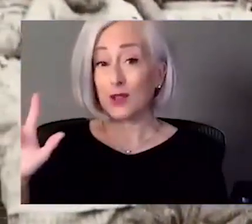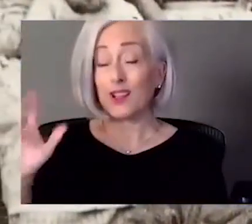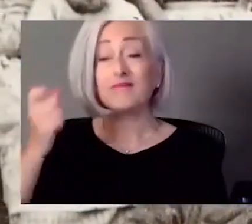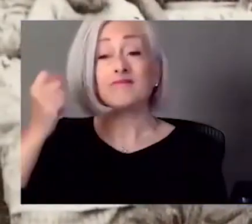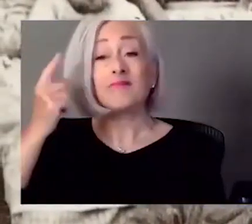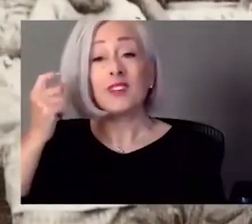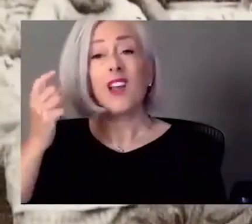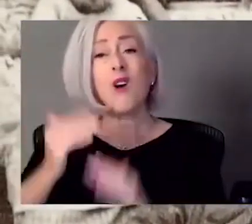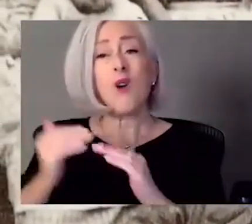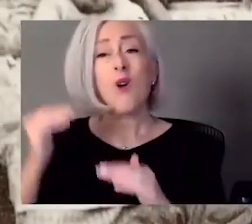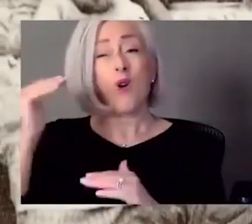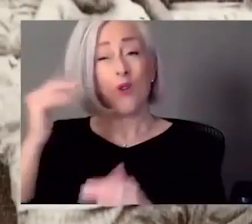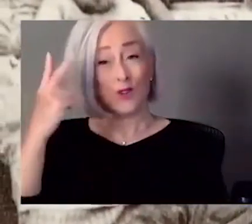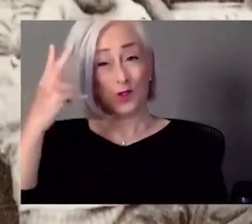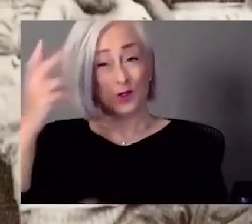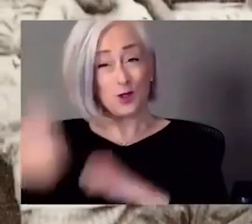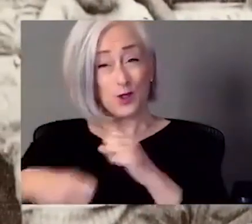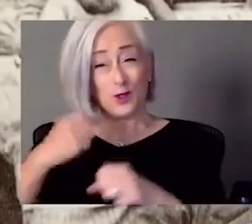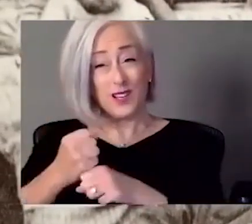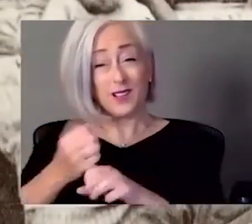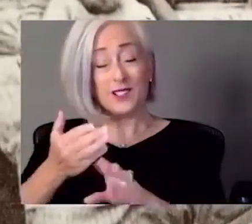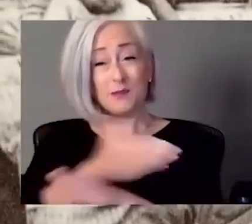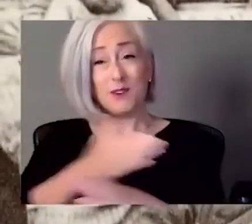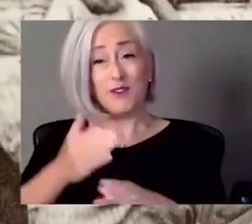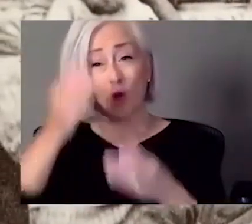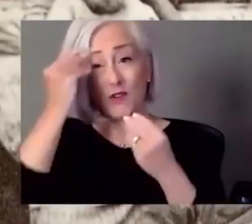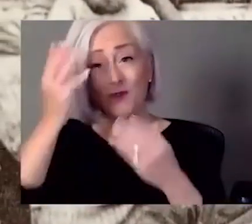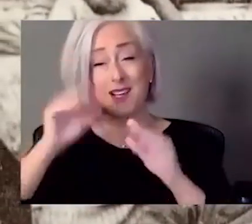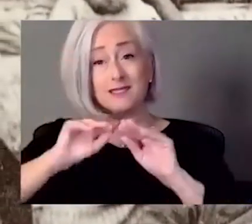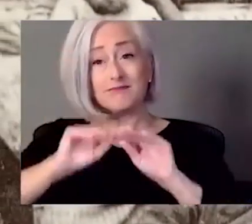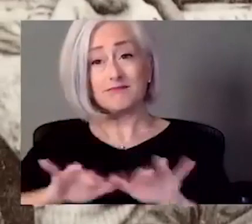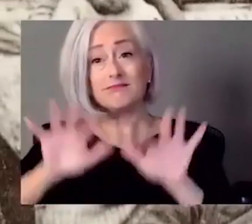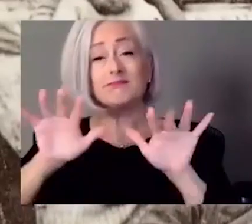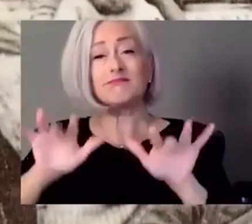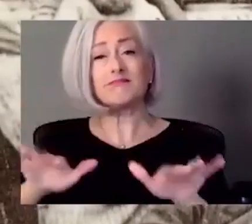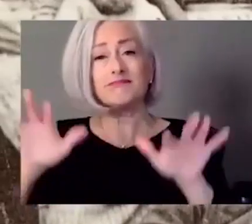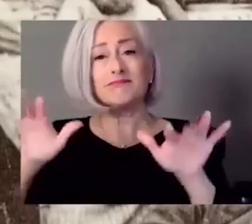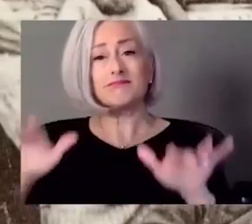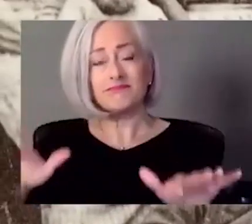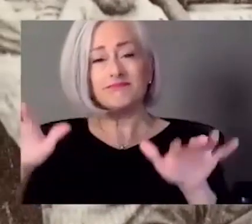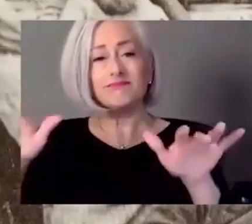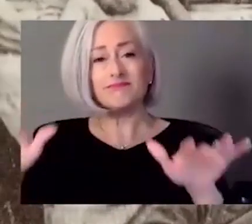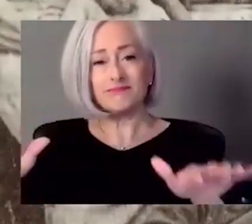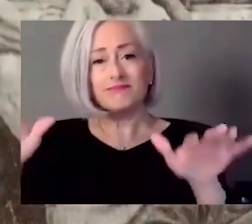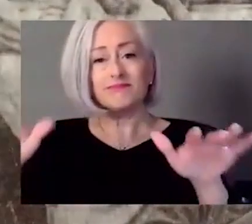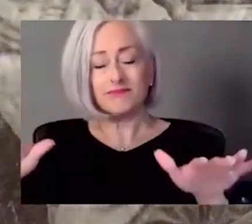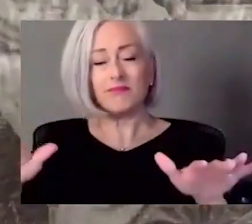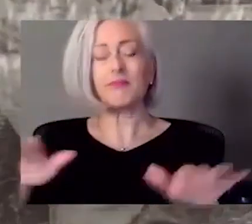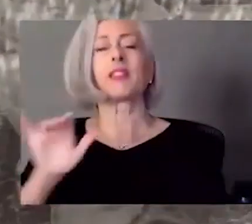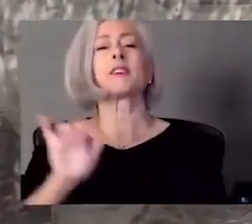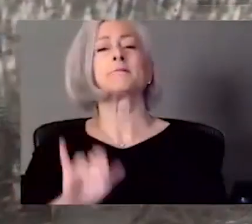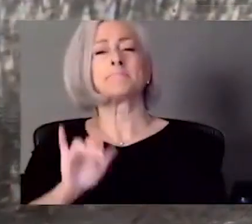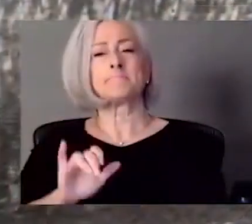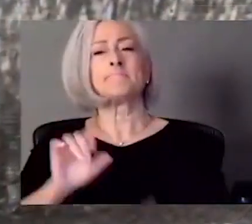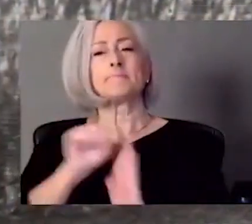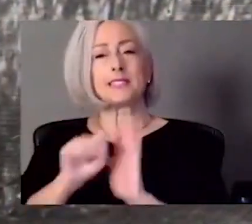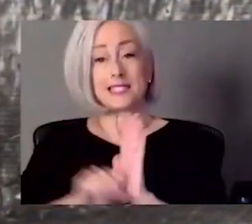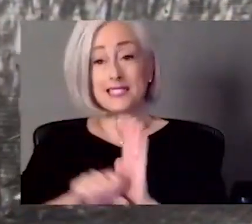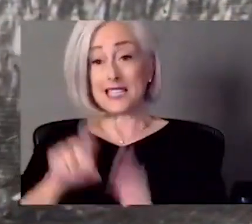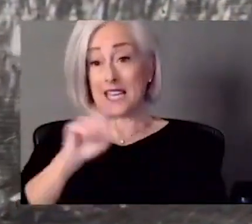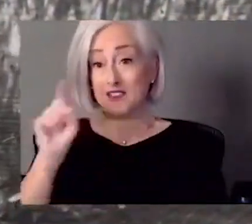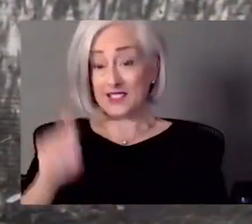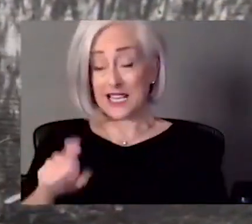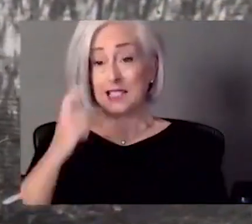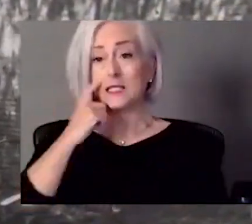the country to see the results of the proclamation. And in Texas, we find out that many slavers and slavers